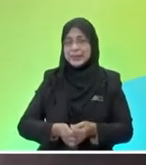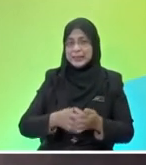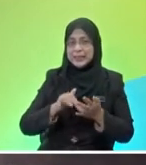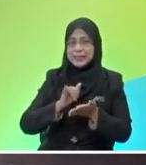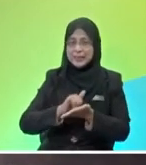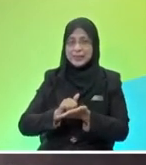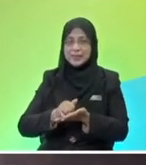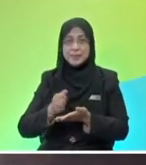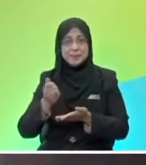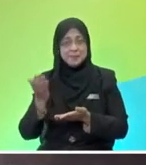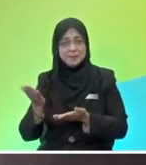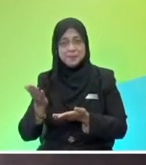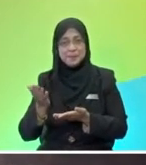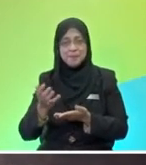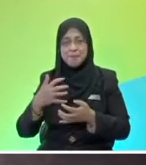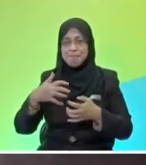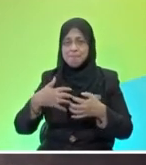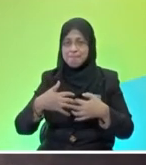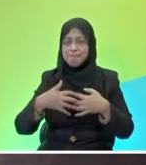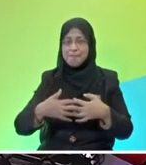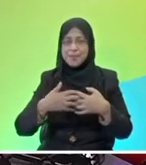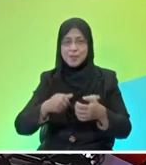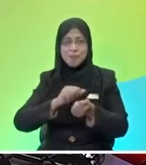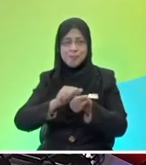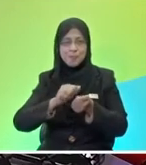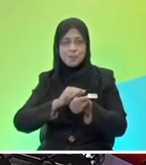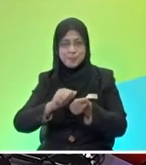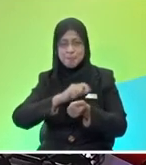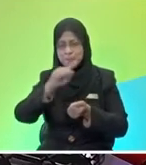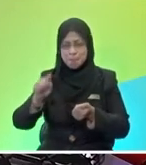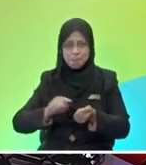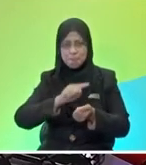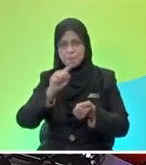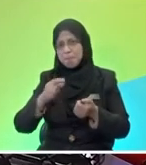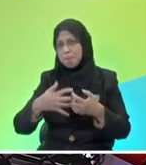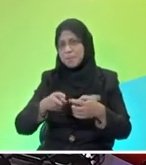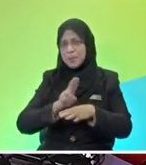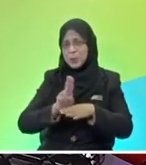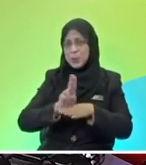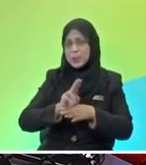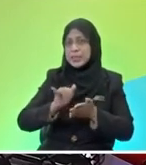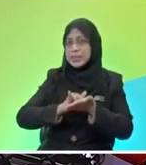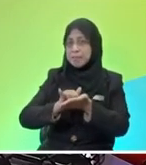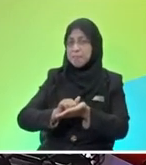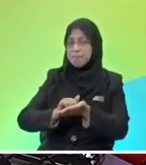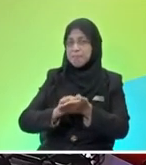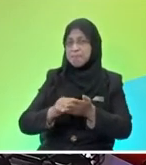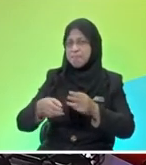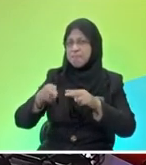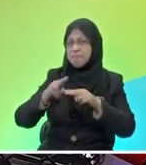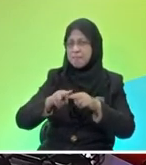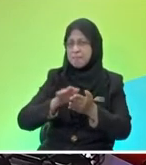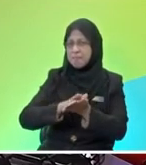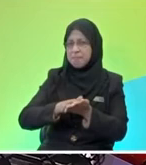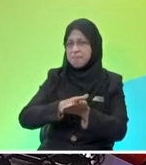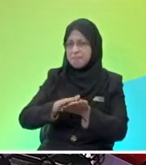uh this is a dishwashing sponge which with a rough surface so usually i'll use this uh to to scrub the surface